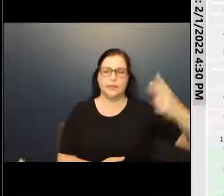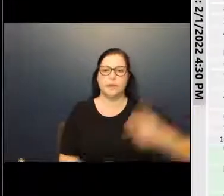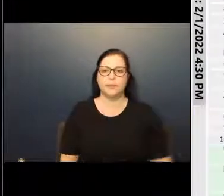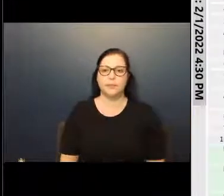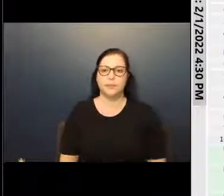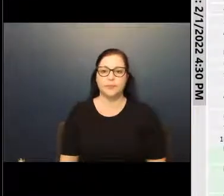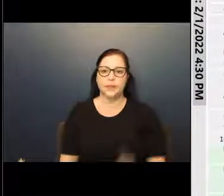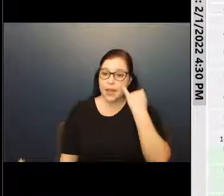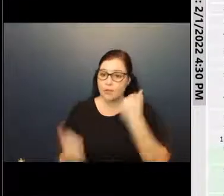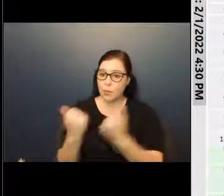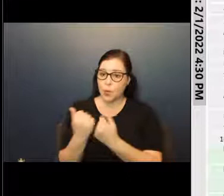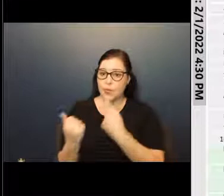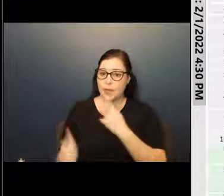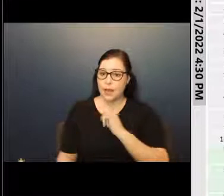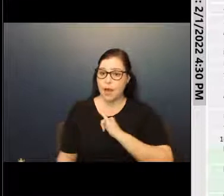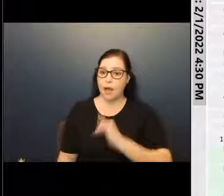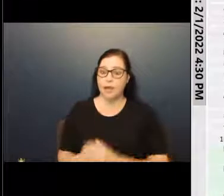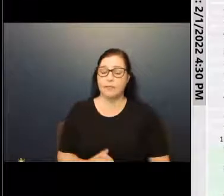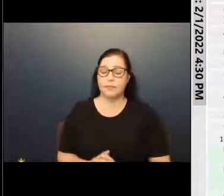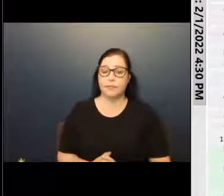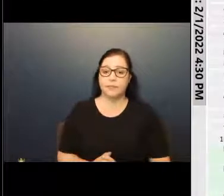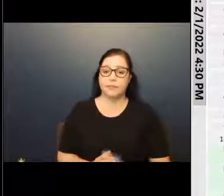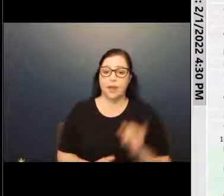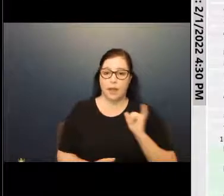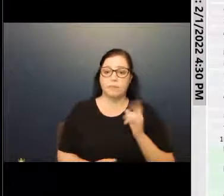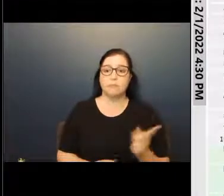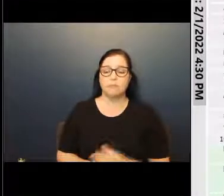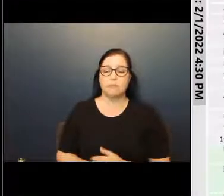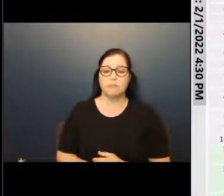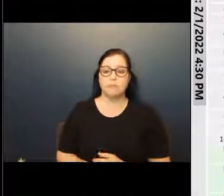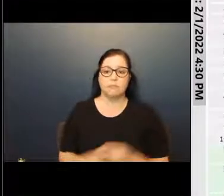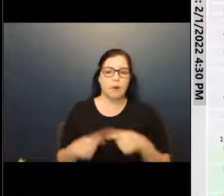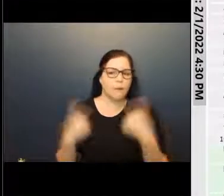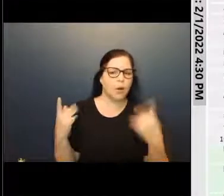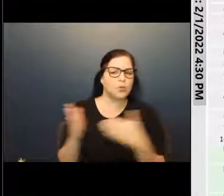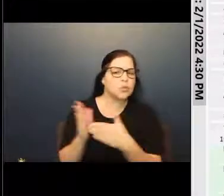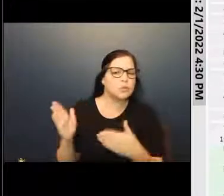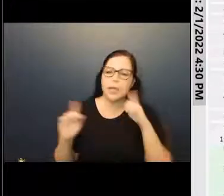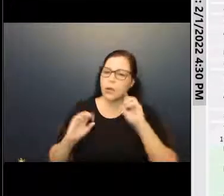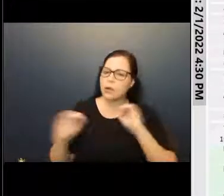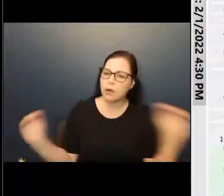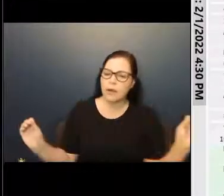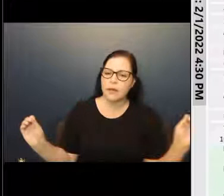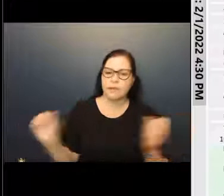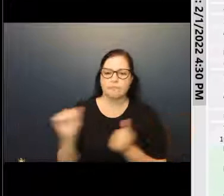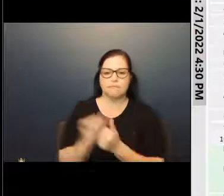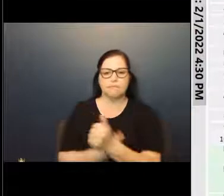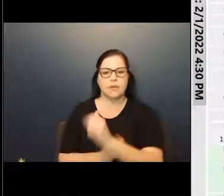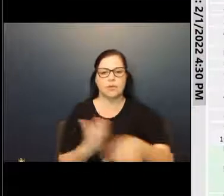All those in favor, state so by saying aye. Aye. Any opposed? Hearing none, the motion passes unanimously.